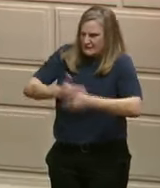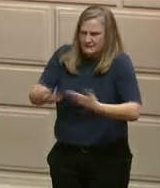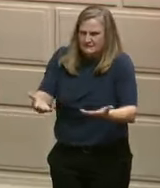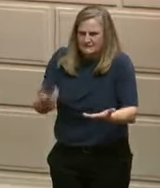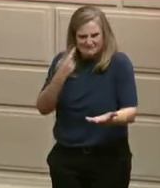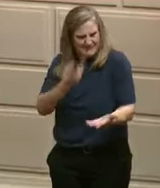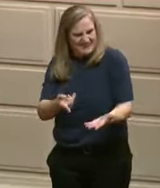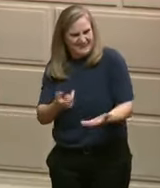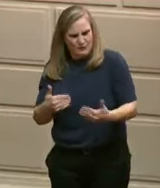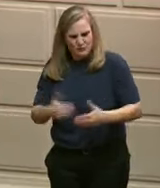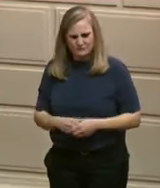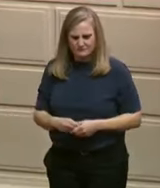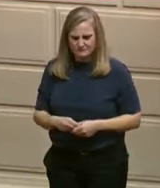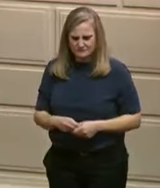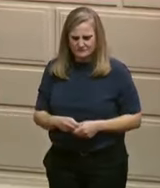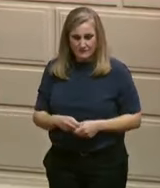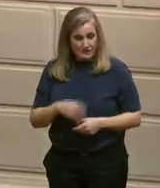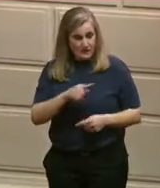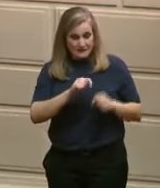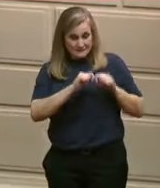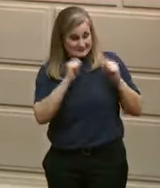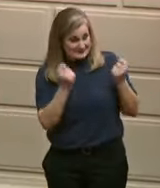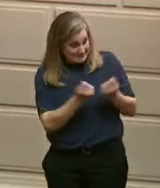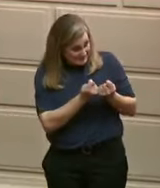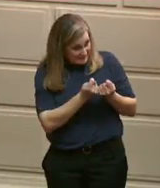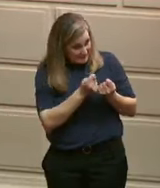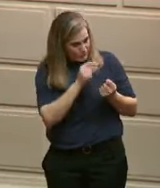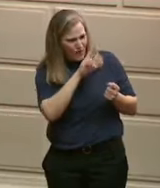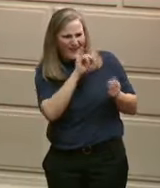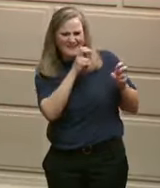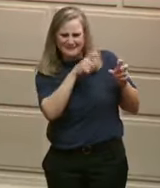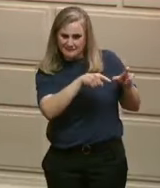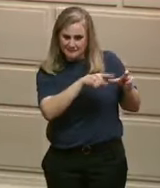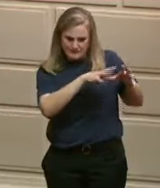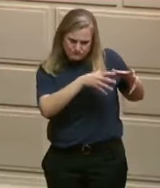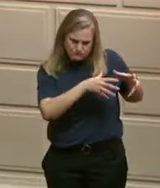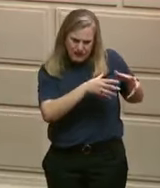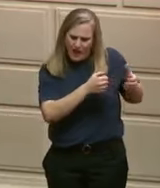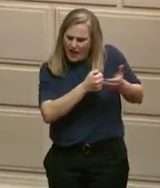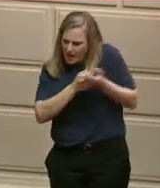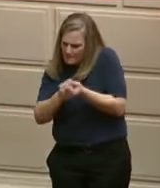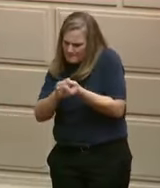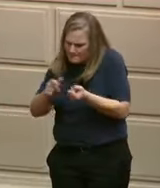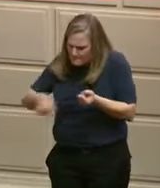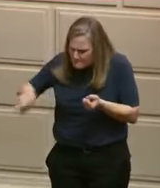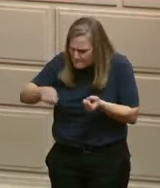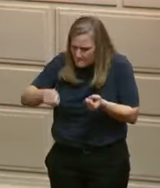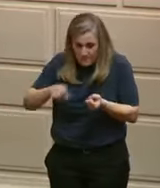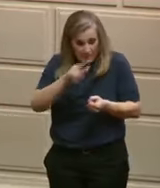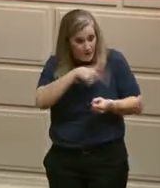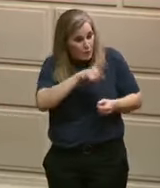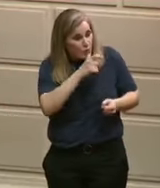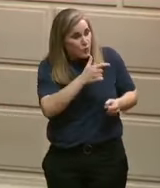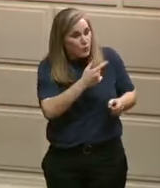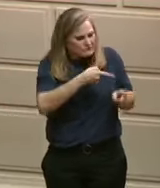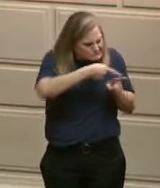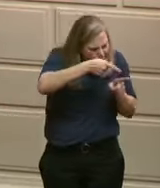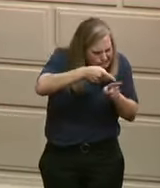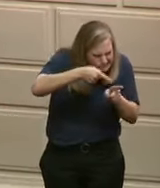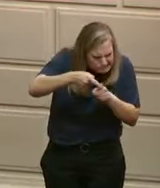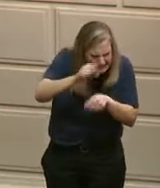Team Rhode Island will continue using our skills to make our state one of the very best in the nation.